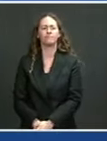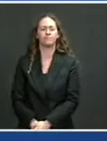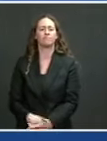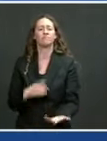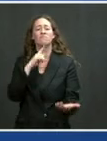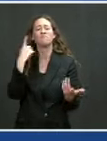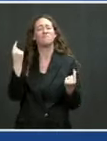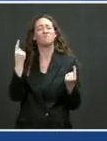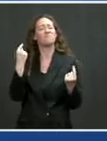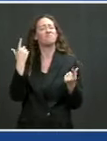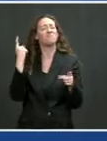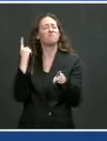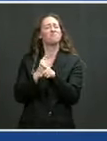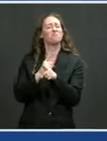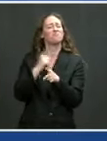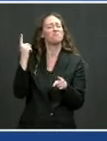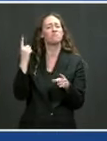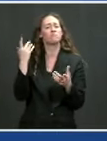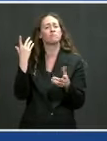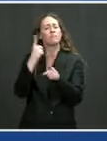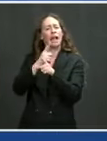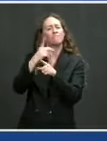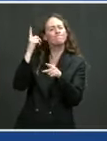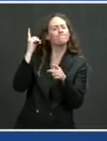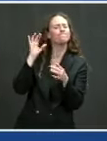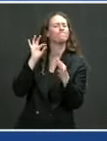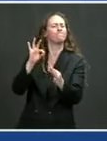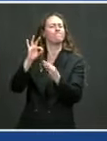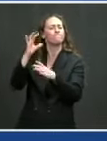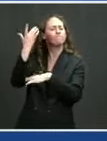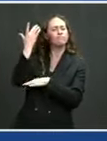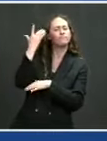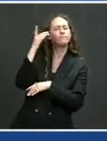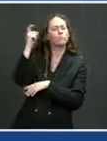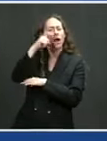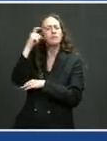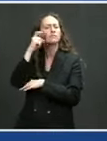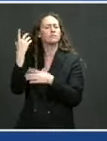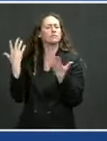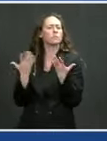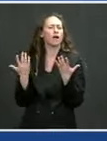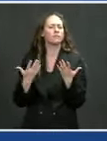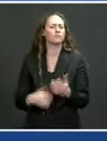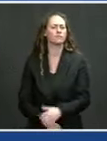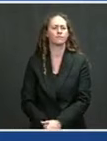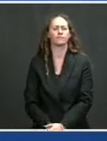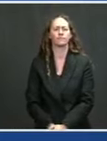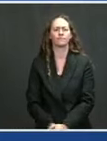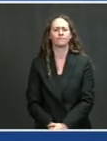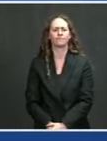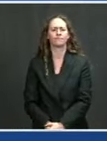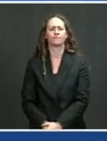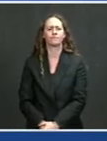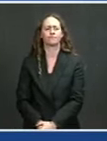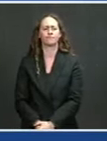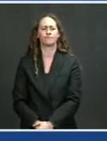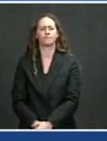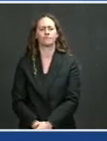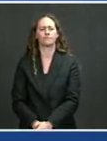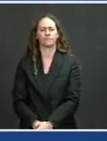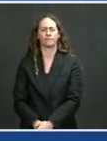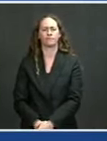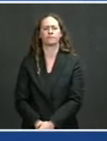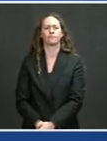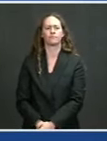strong thing to do. In March, we shared over 4 million doses of our AstraZeneca vaccine with Canada and